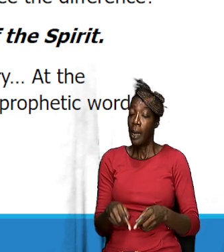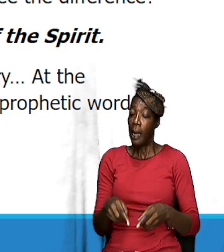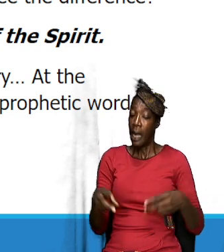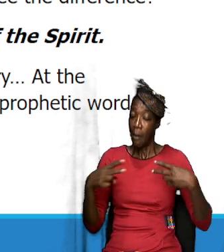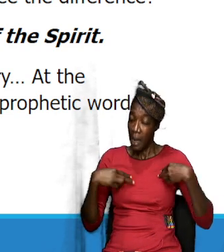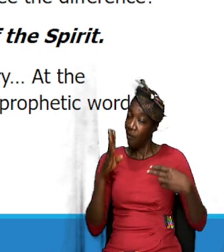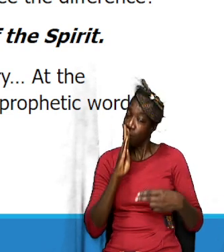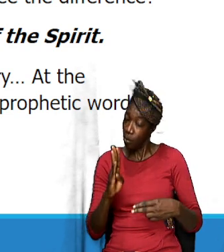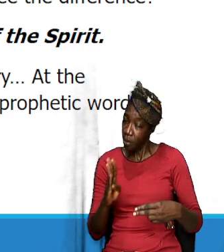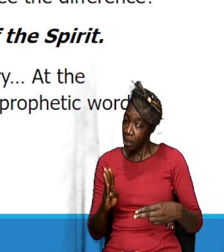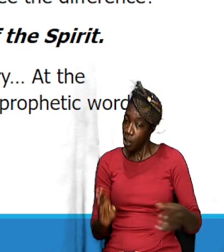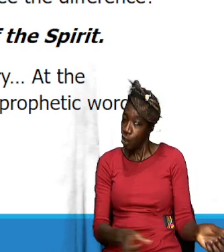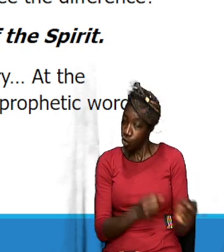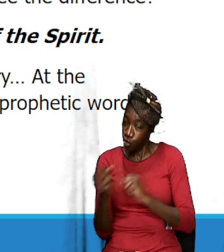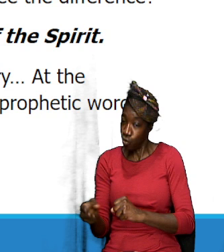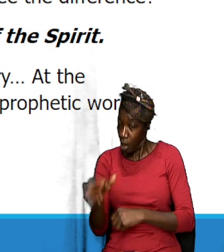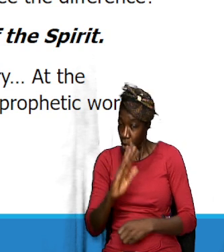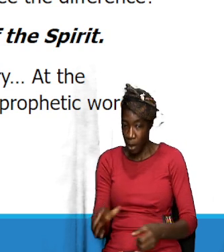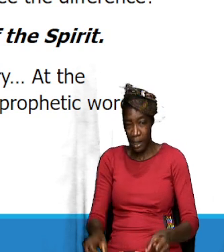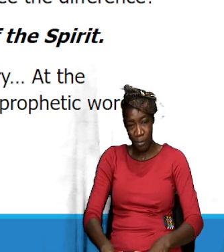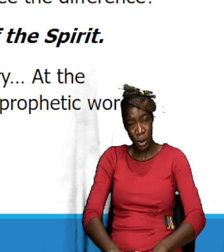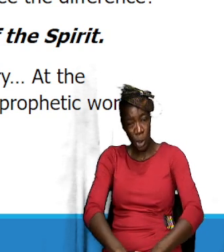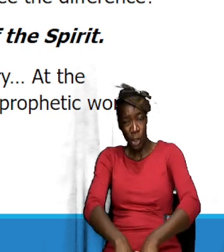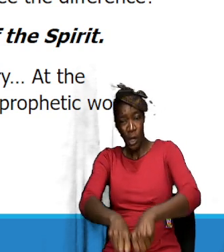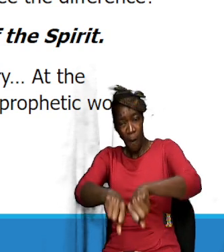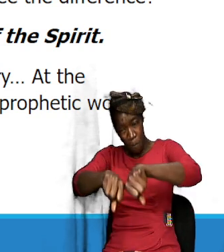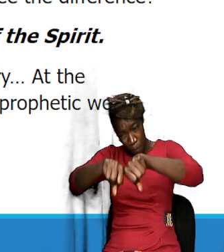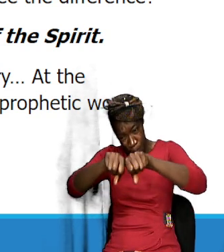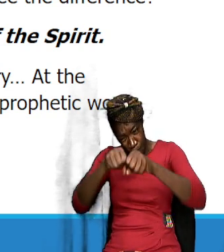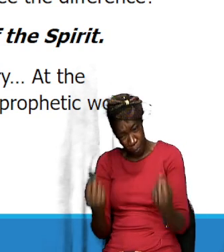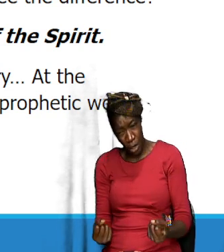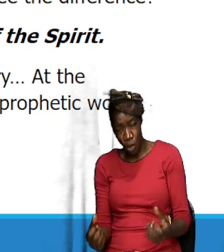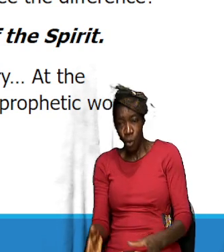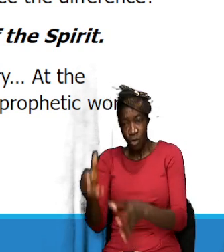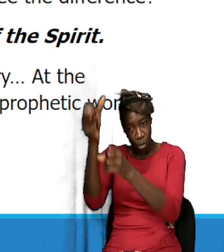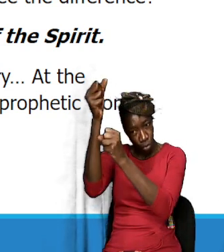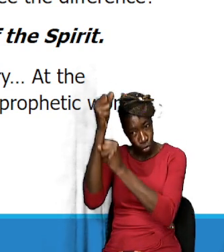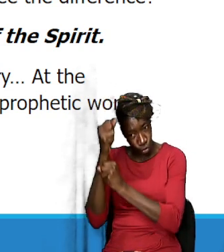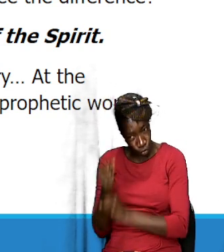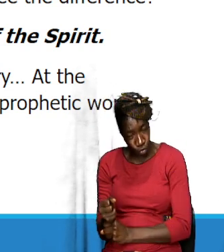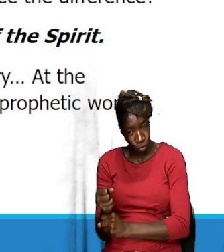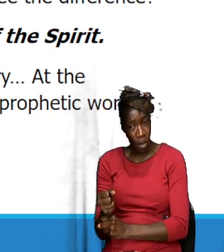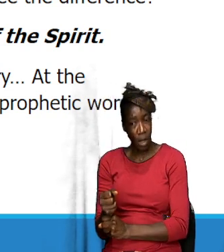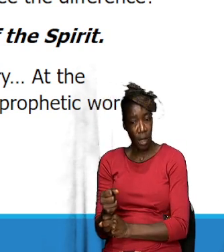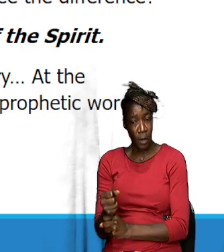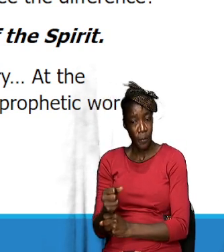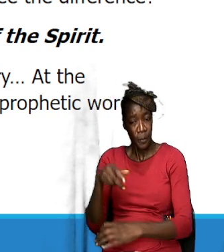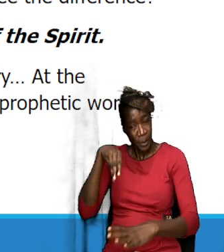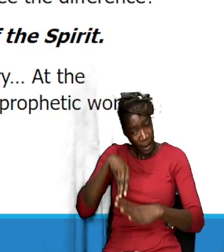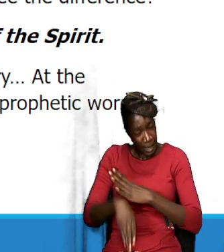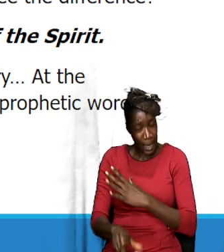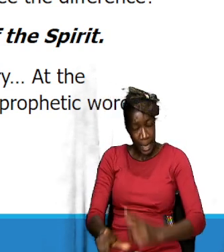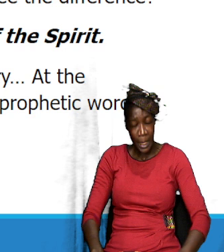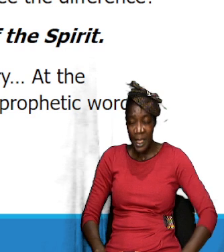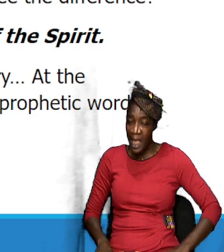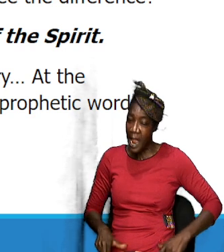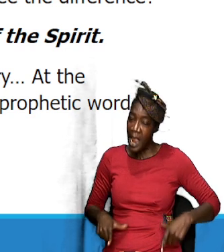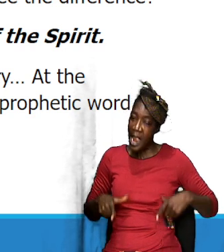wanted him to tear down some strong holes in the life in